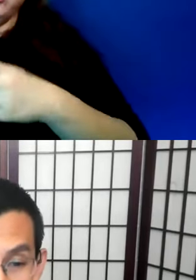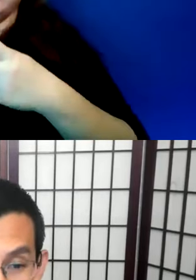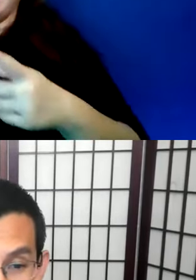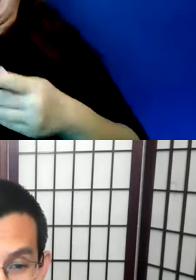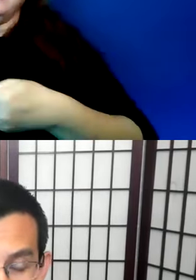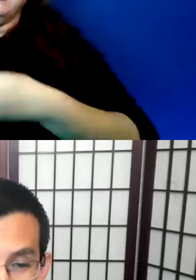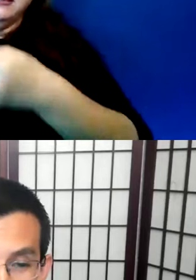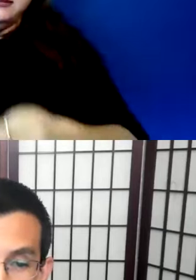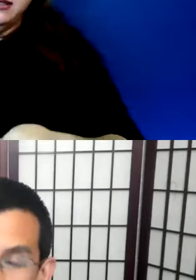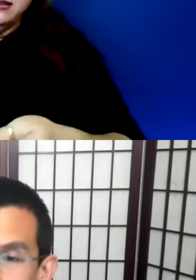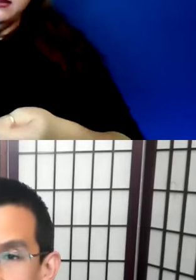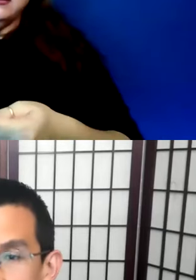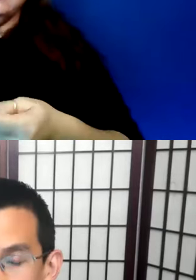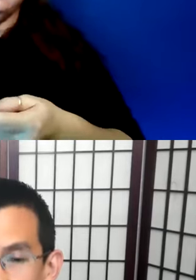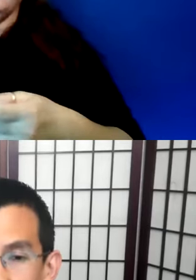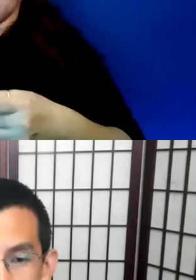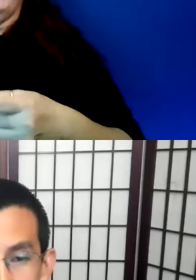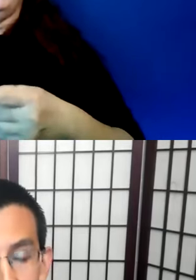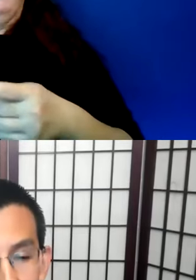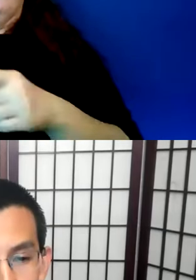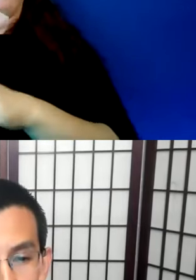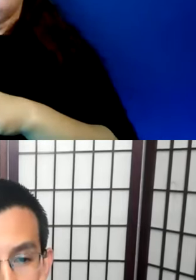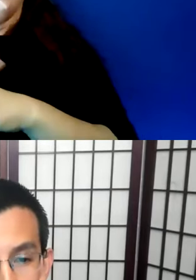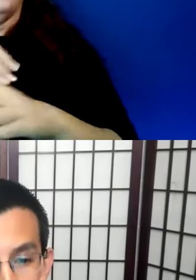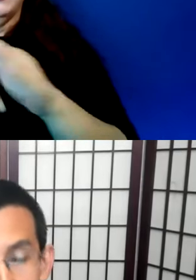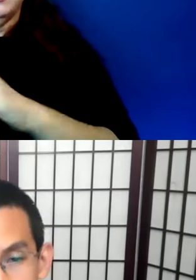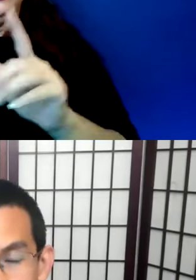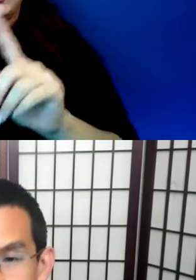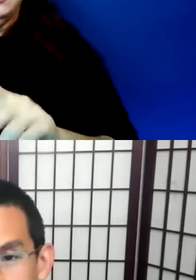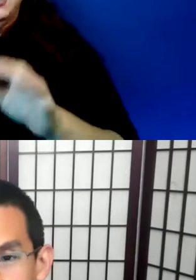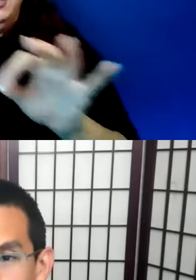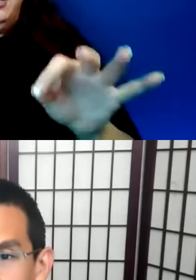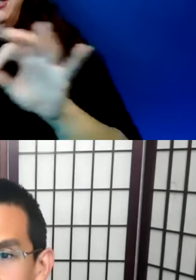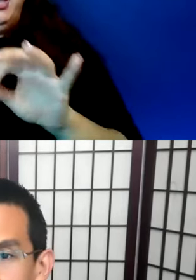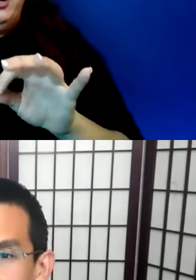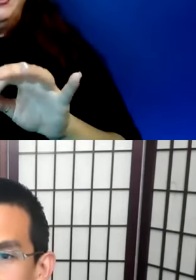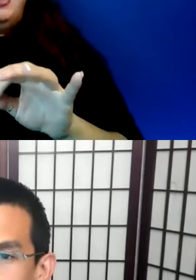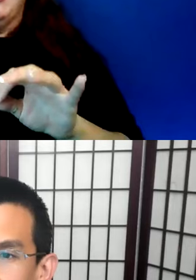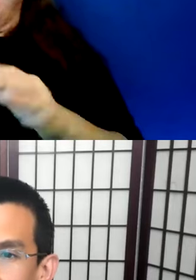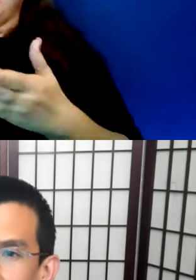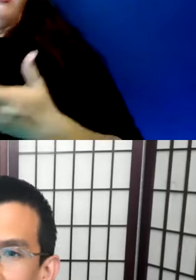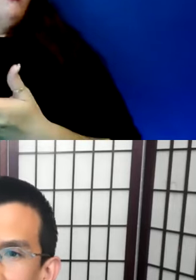descendants. We need to have appropriate access to that language because it's rightfully theirs.